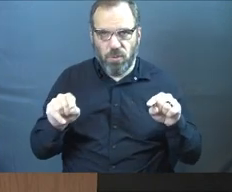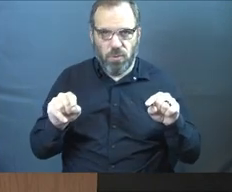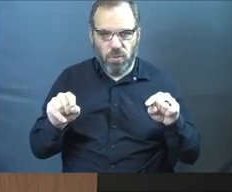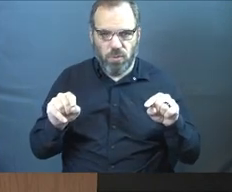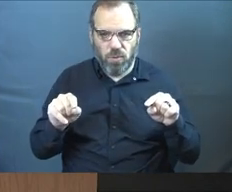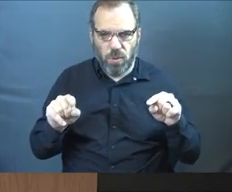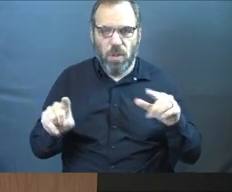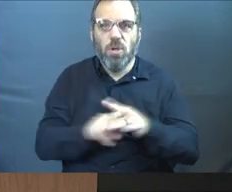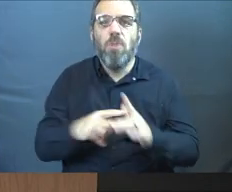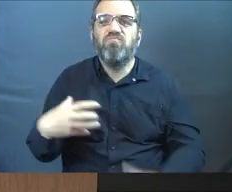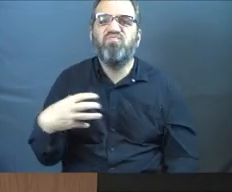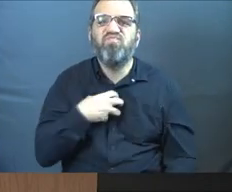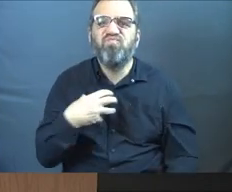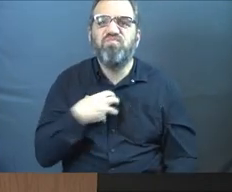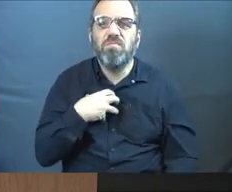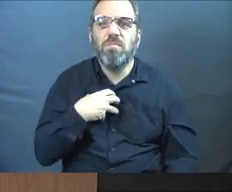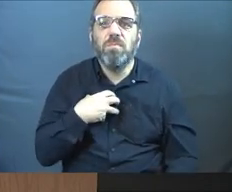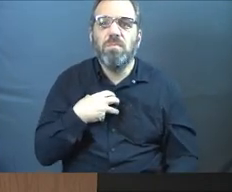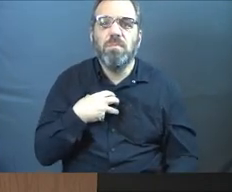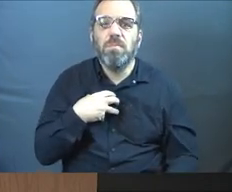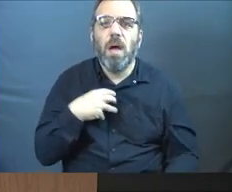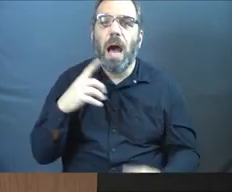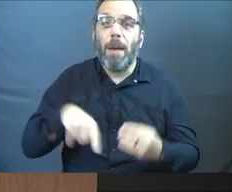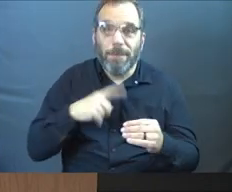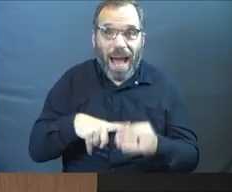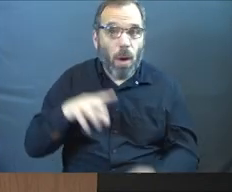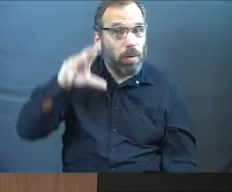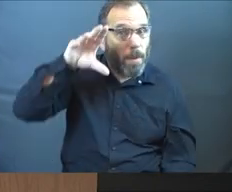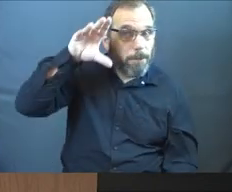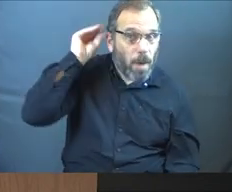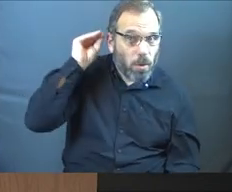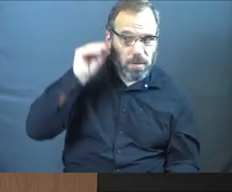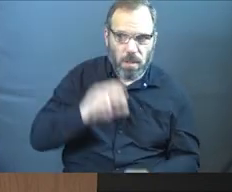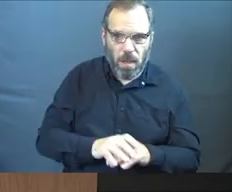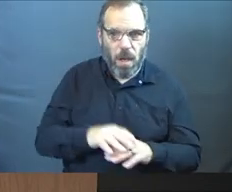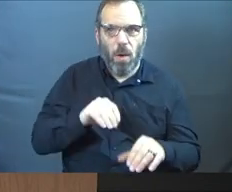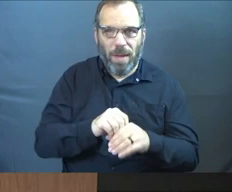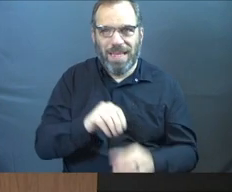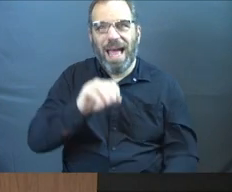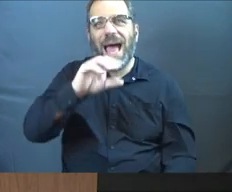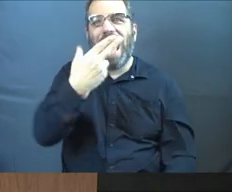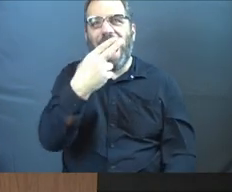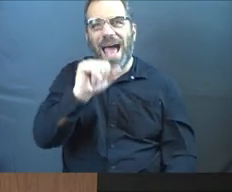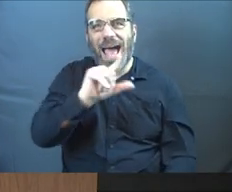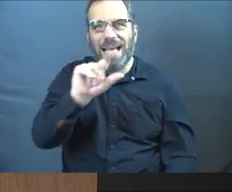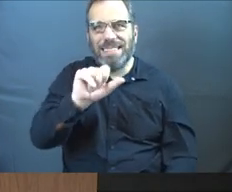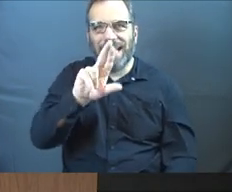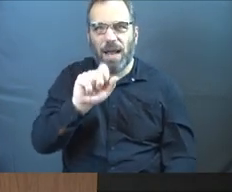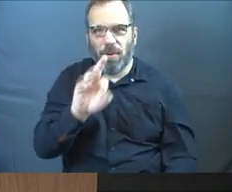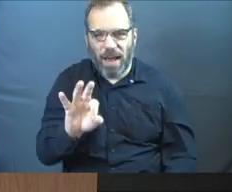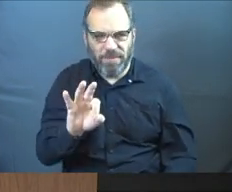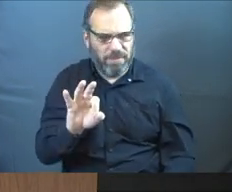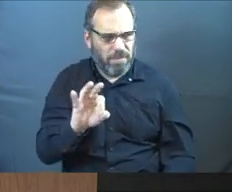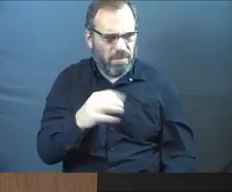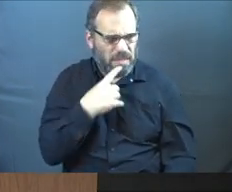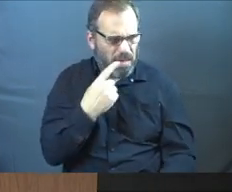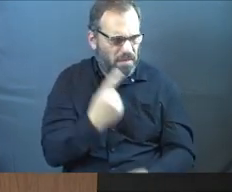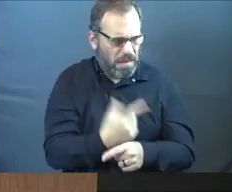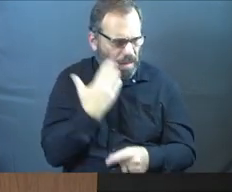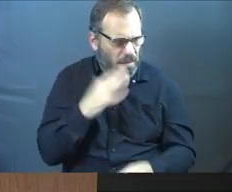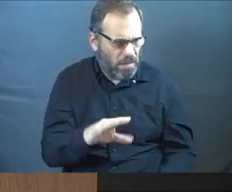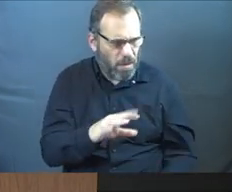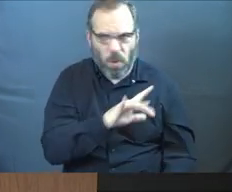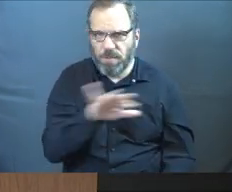and complain about Moses. While they were at Hazeroth, I have no idea if I'm pronouncing that right,